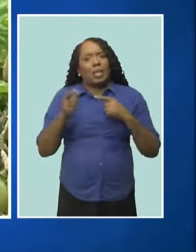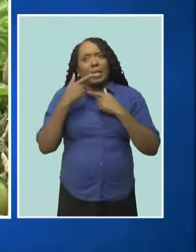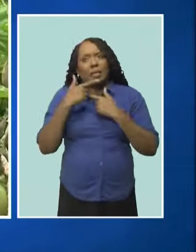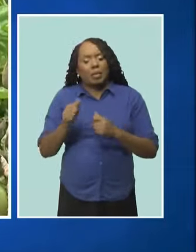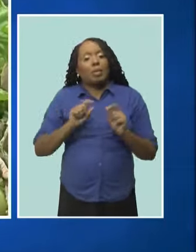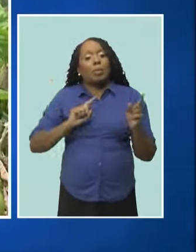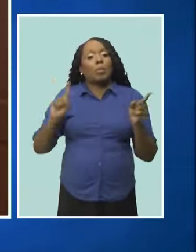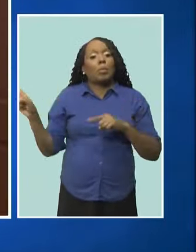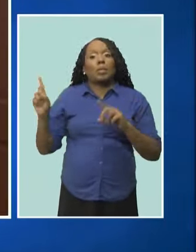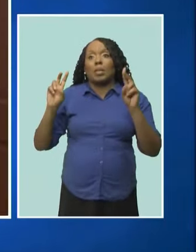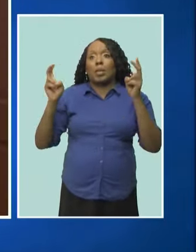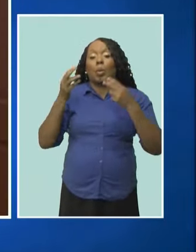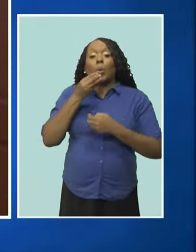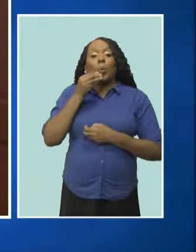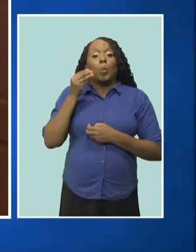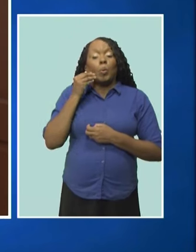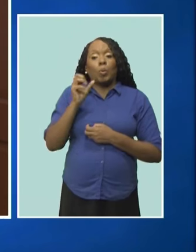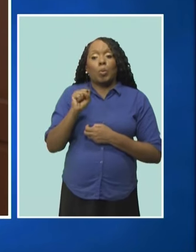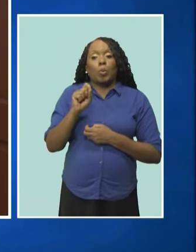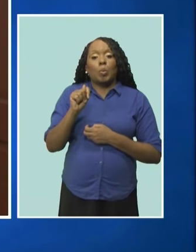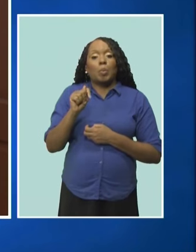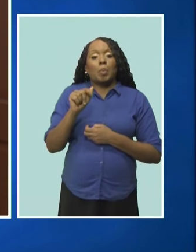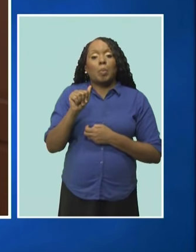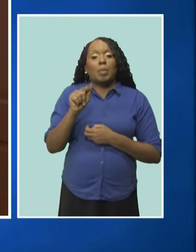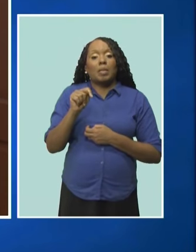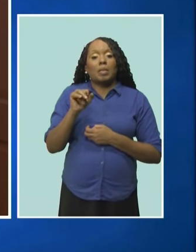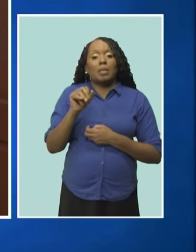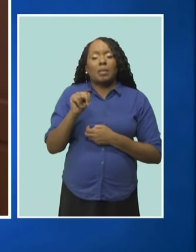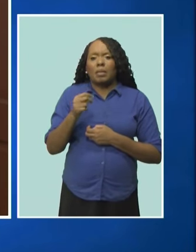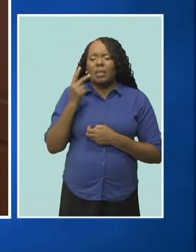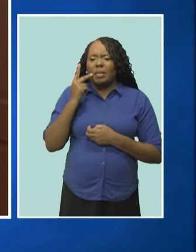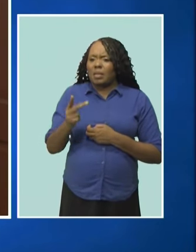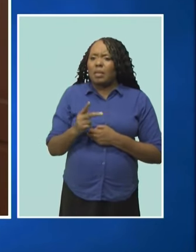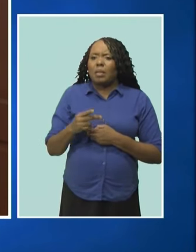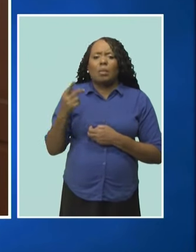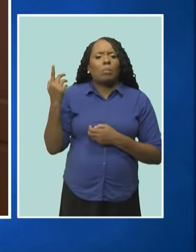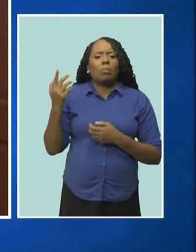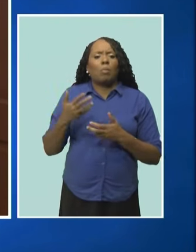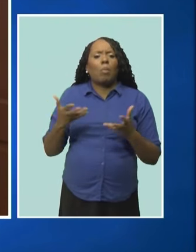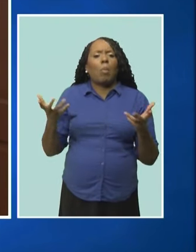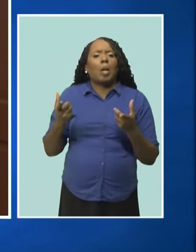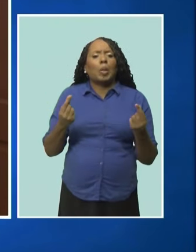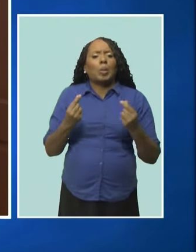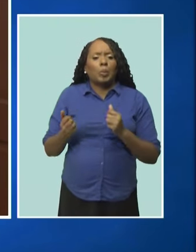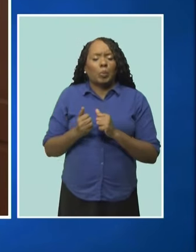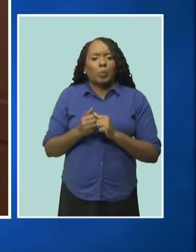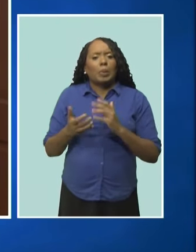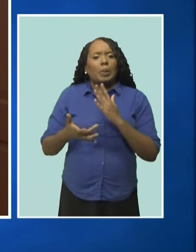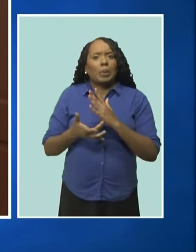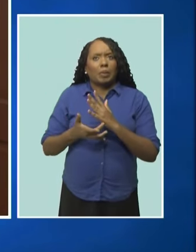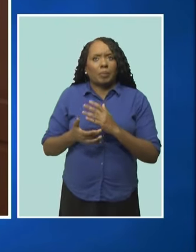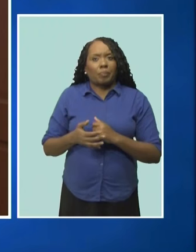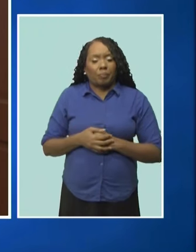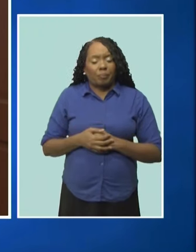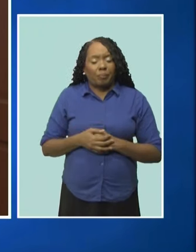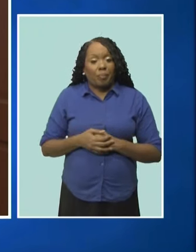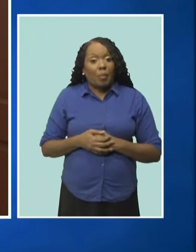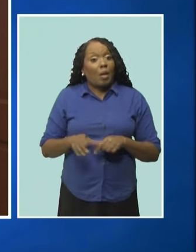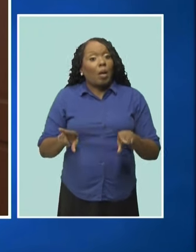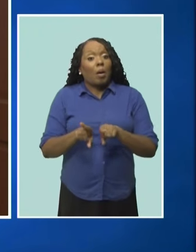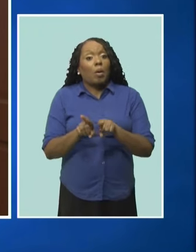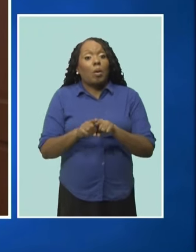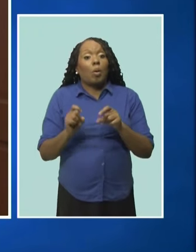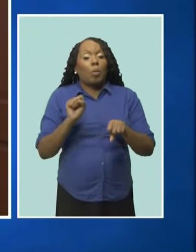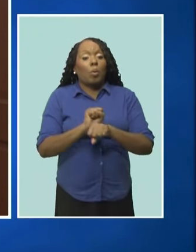see what's possible with technology and innovation. We've also been working a lot with urban gardening to recognize that all